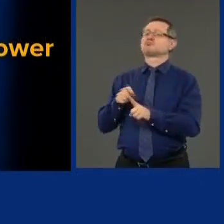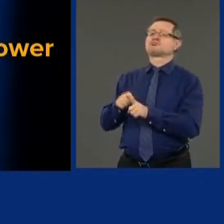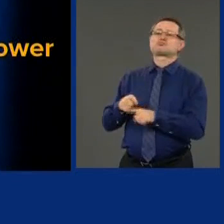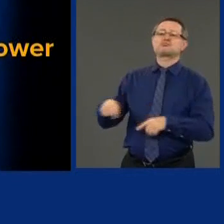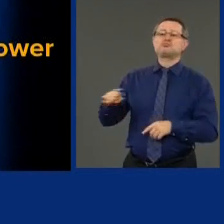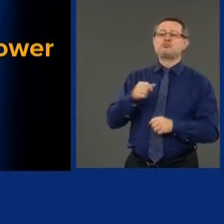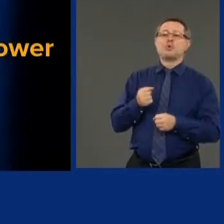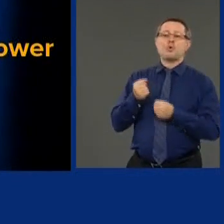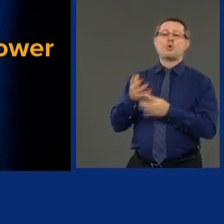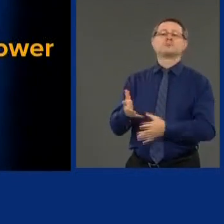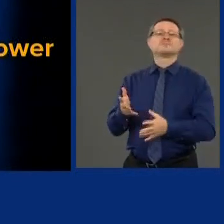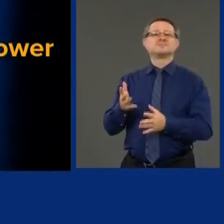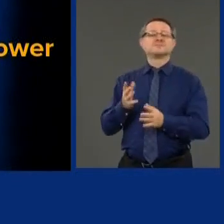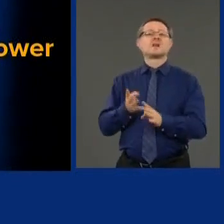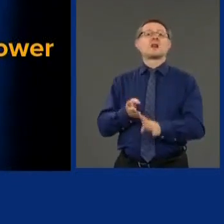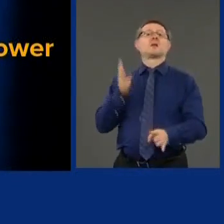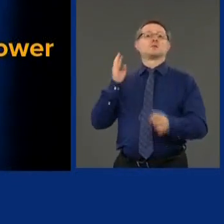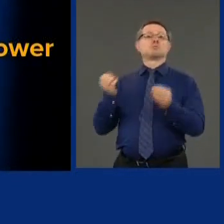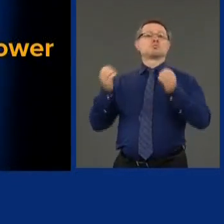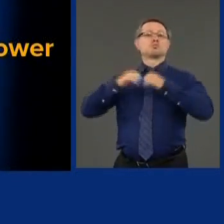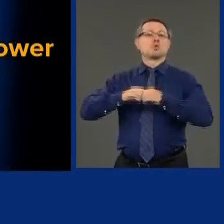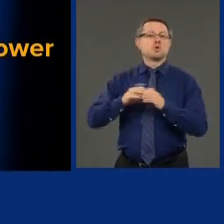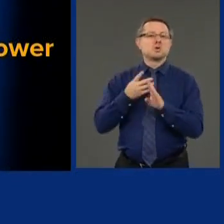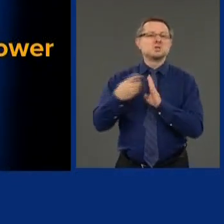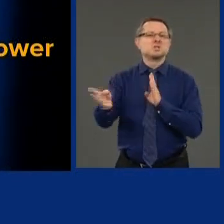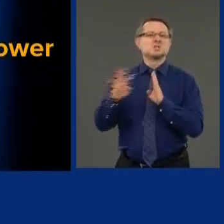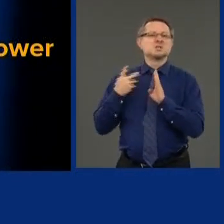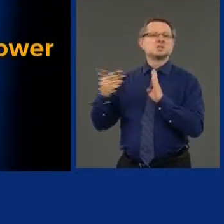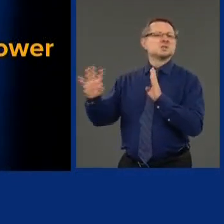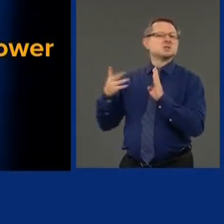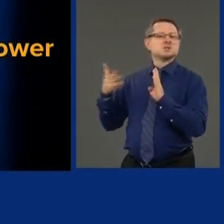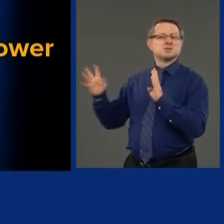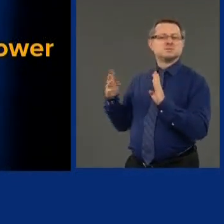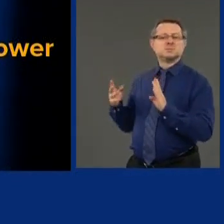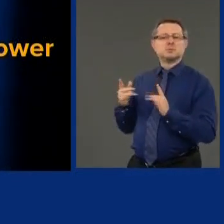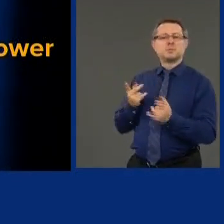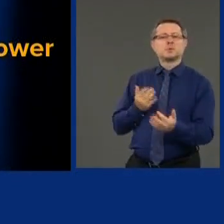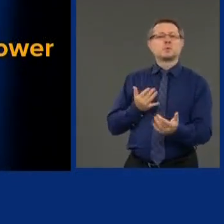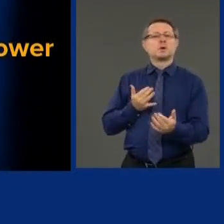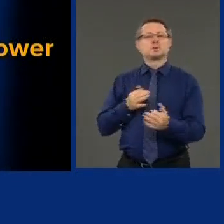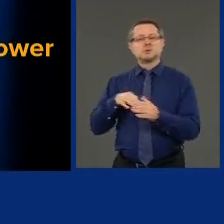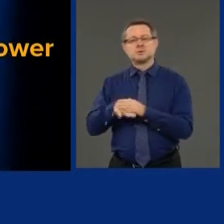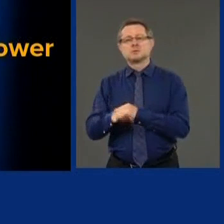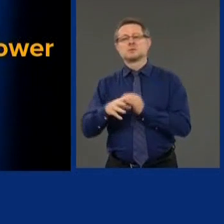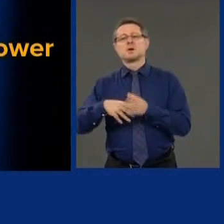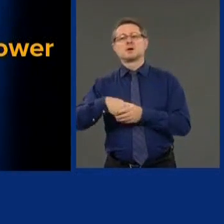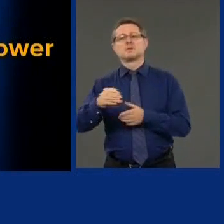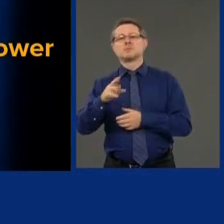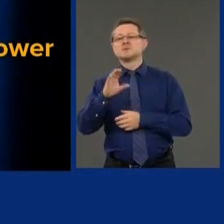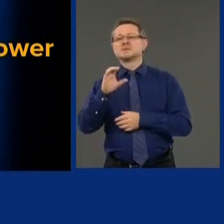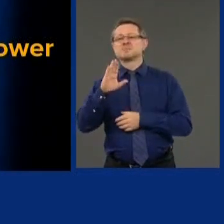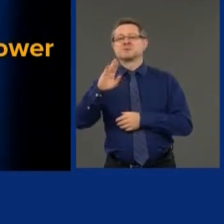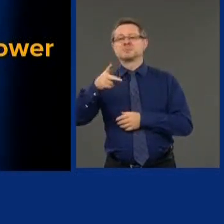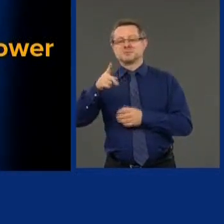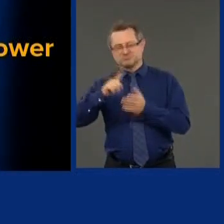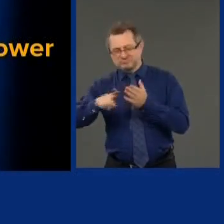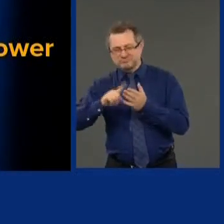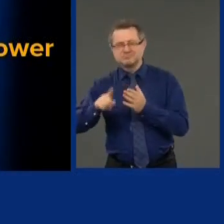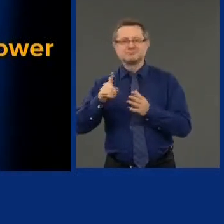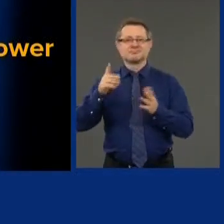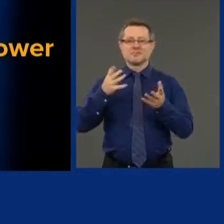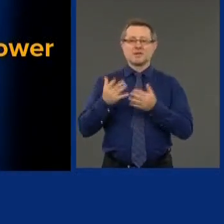lines of people waiting to get through Customs and Border Patrol. People in dense